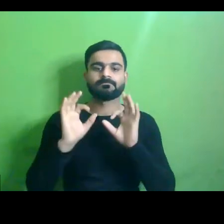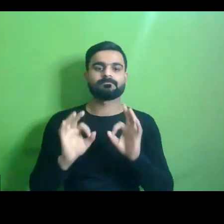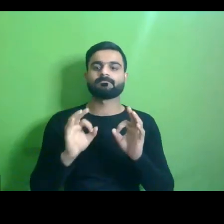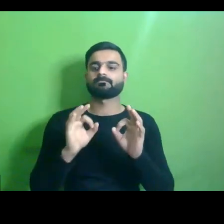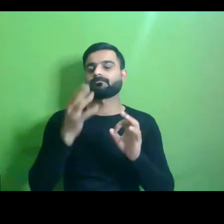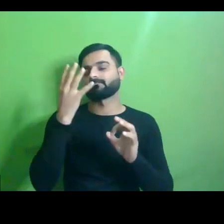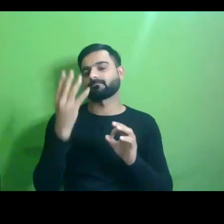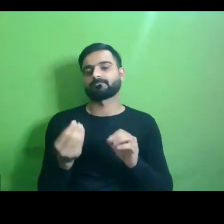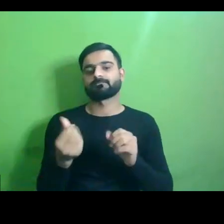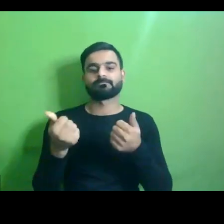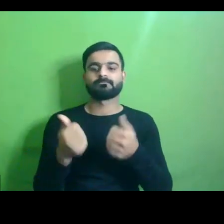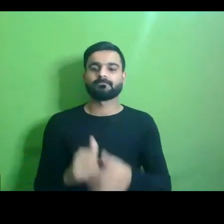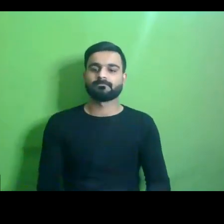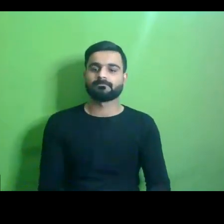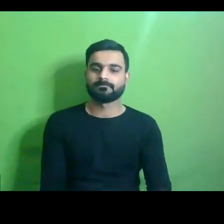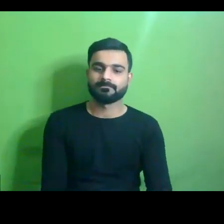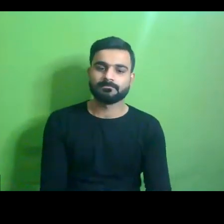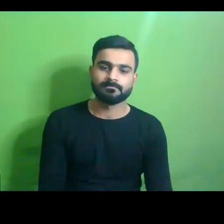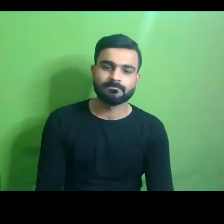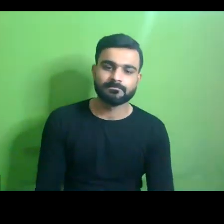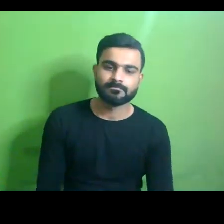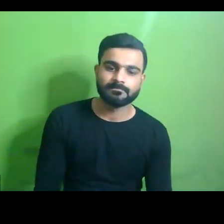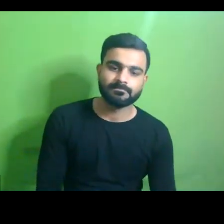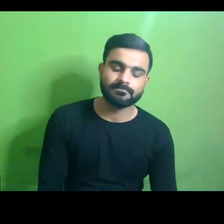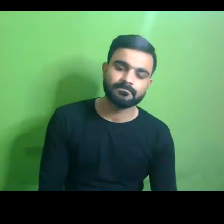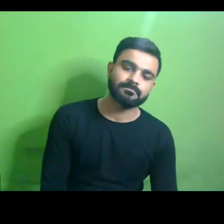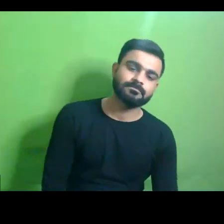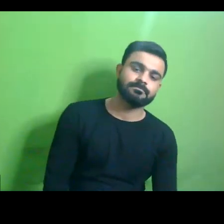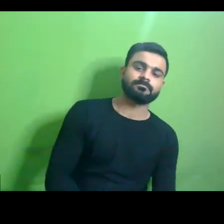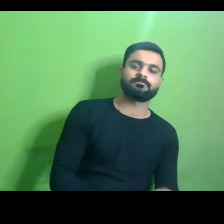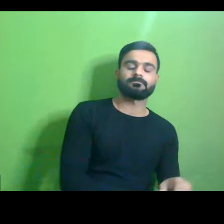thank you